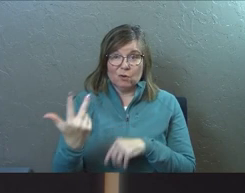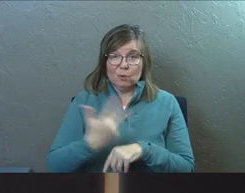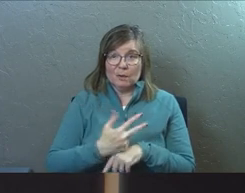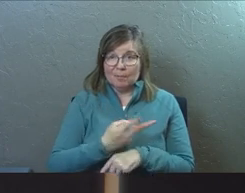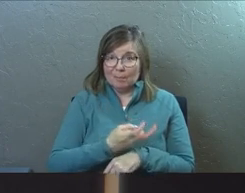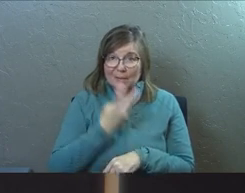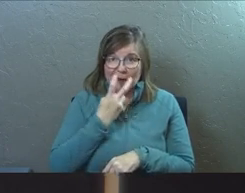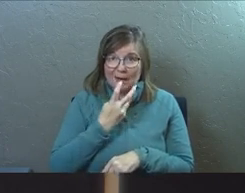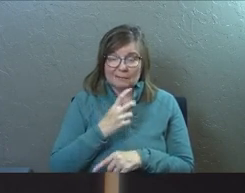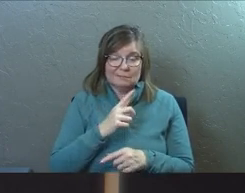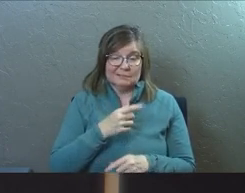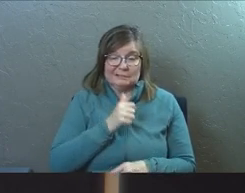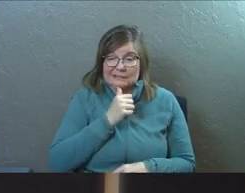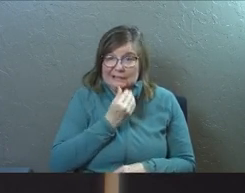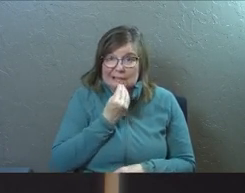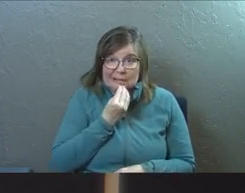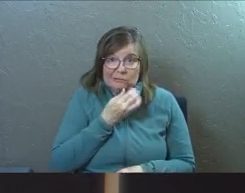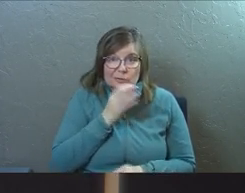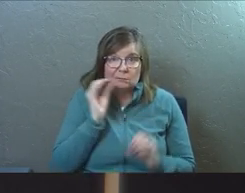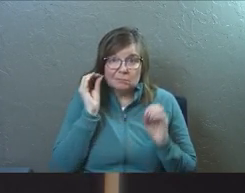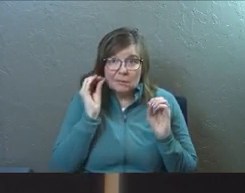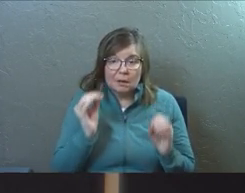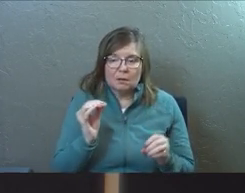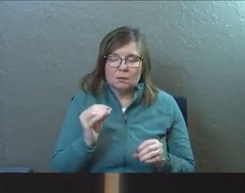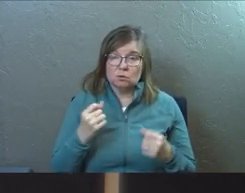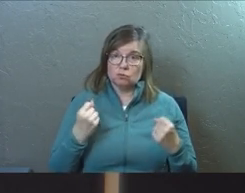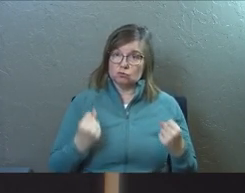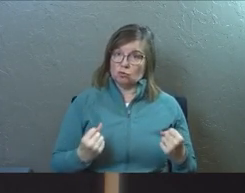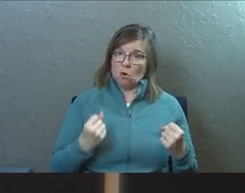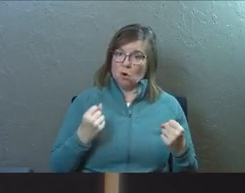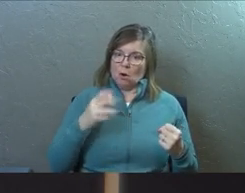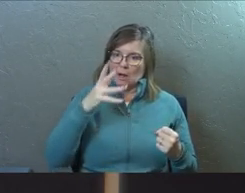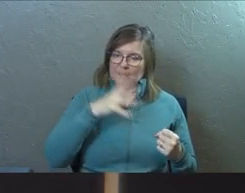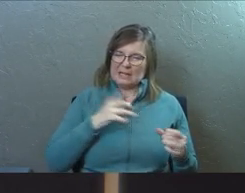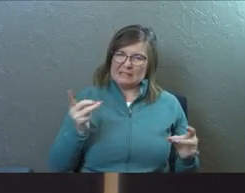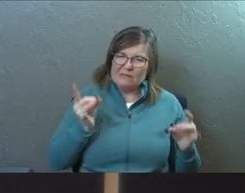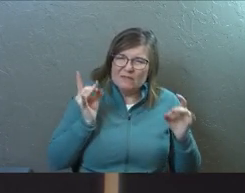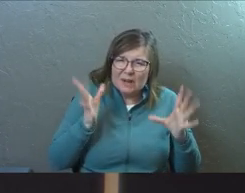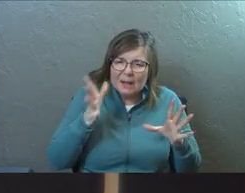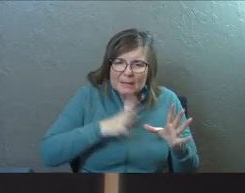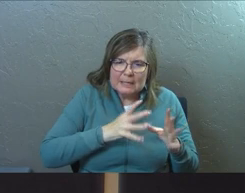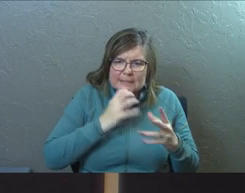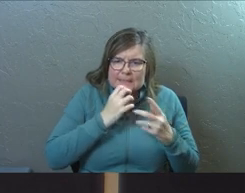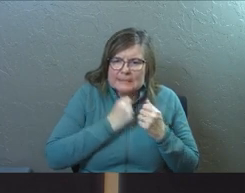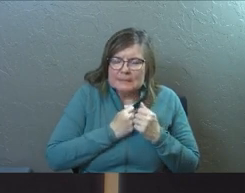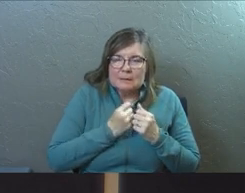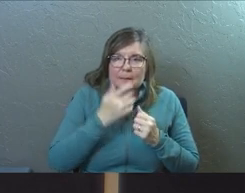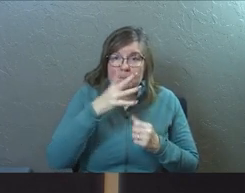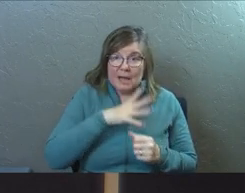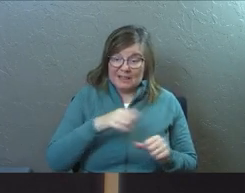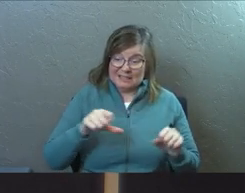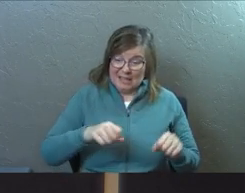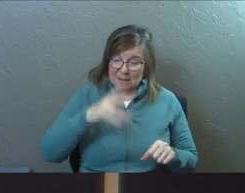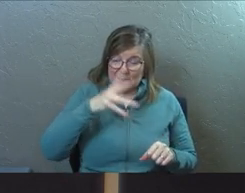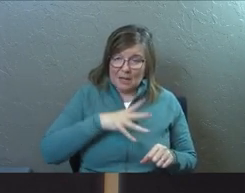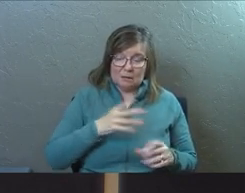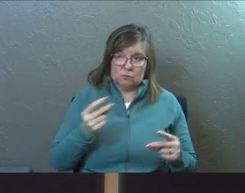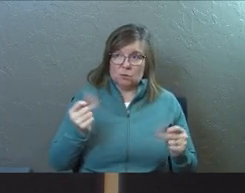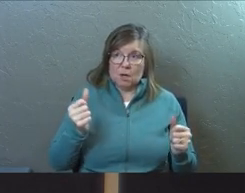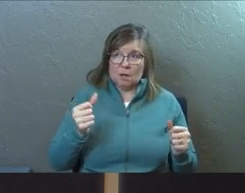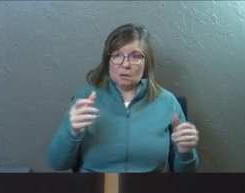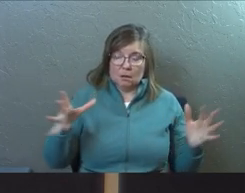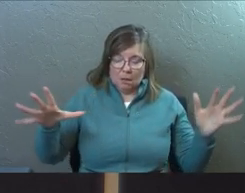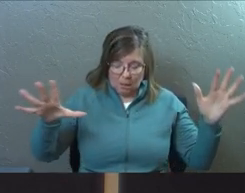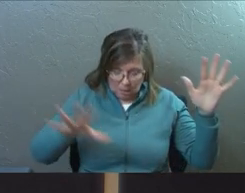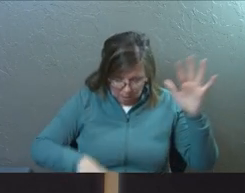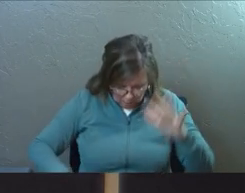and did not eat or drink. So this strong man, this violent man, this passionate man, this capable man is all of a sudden